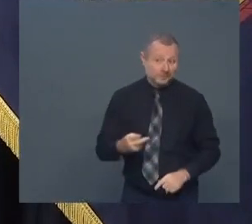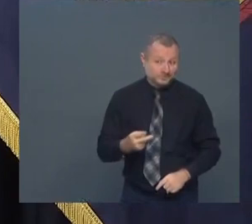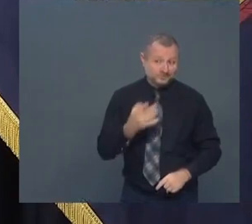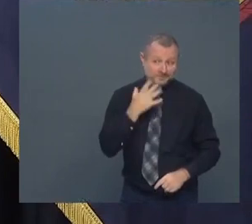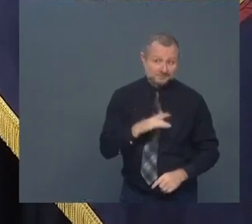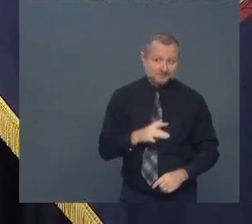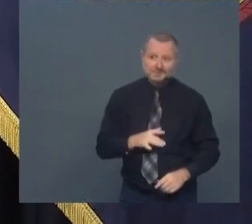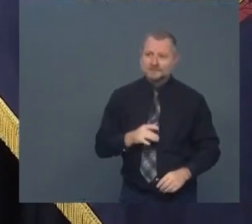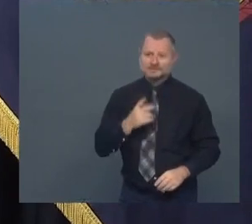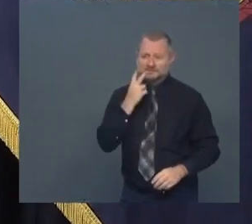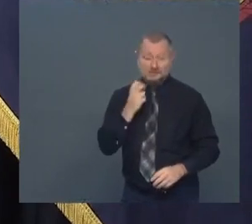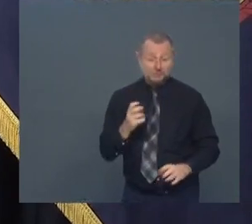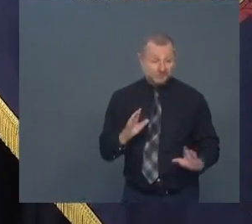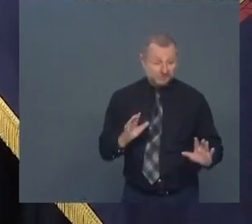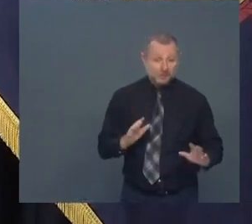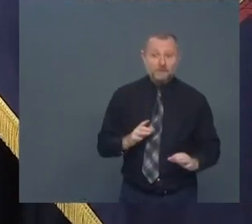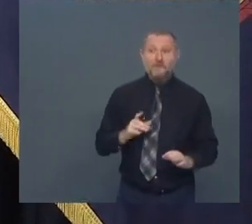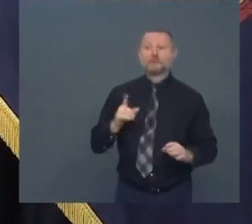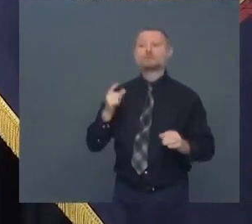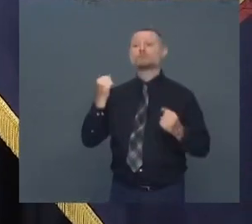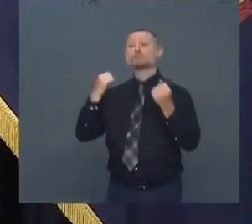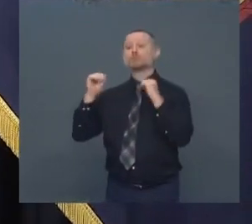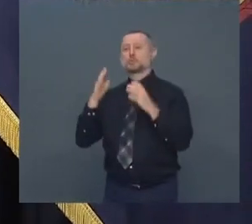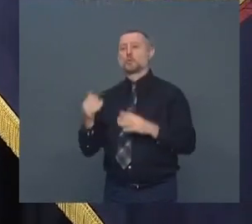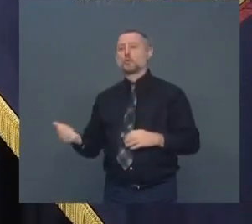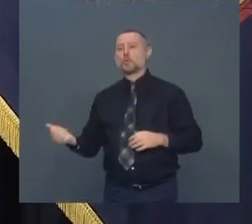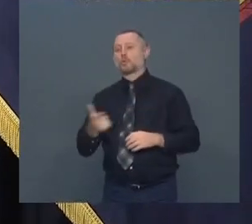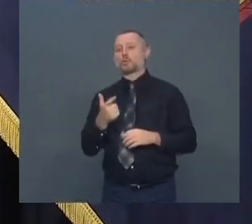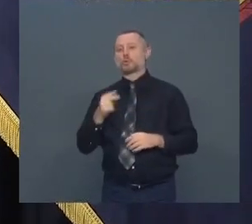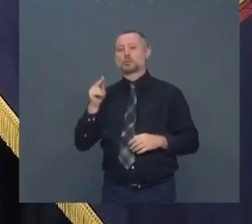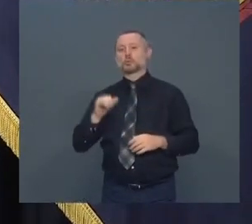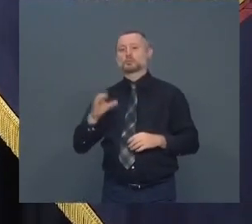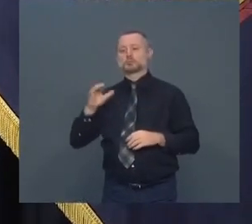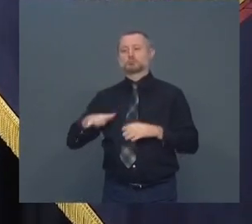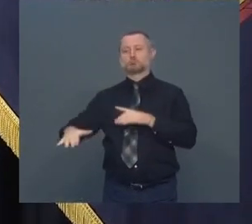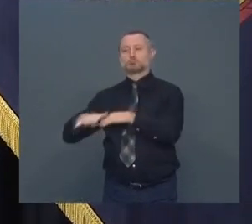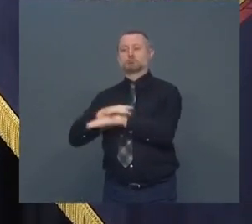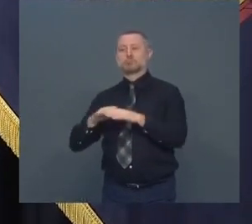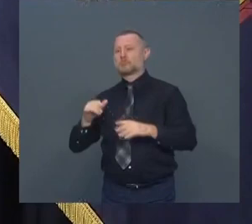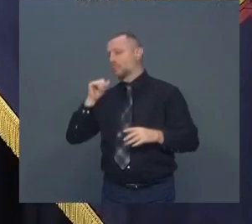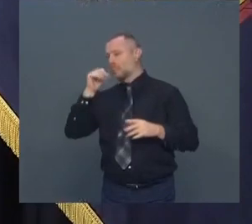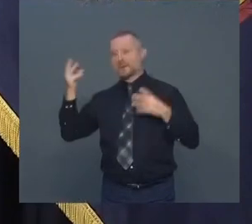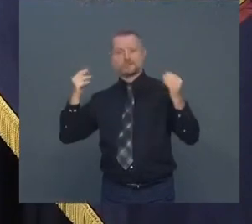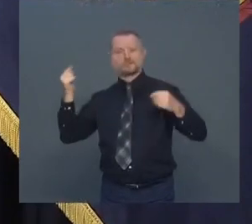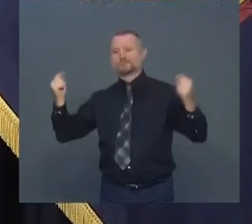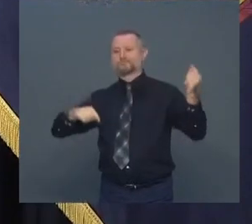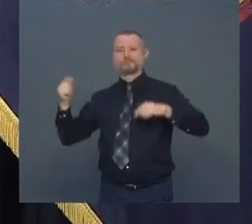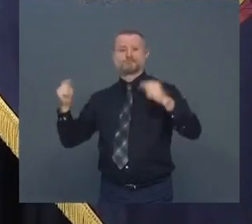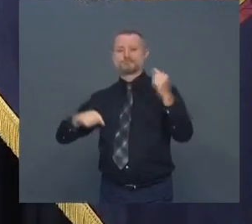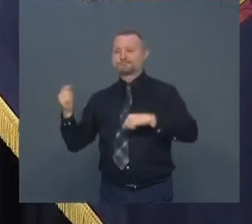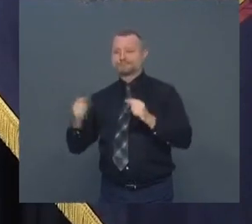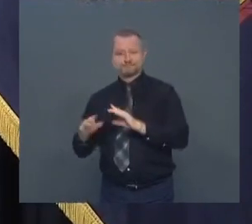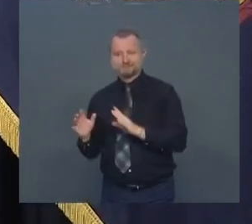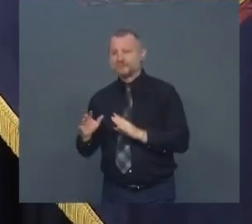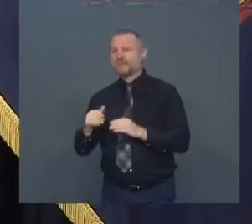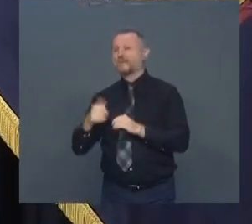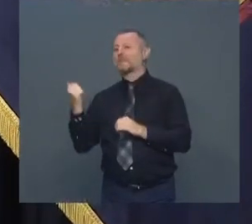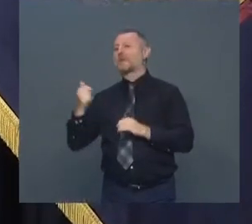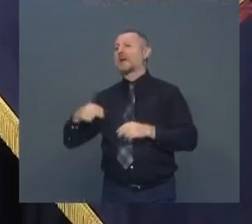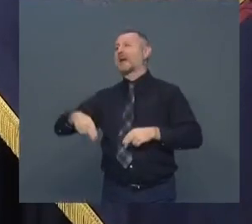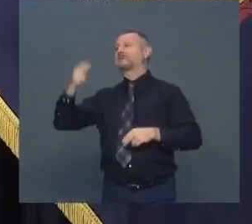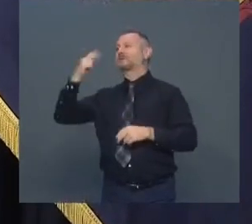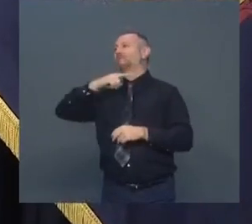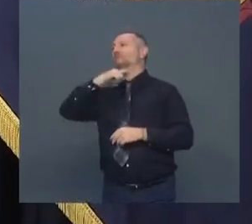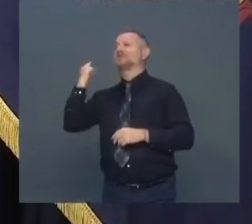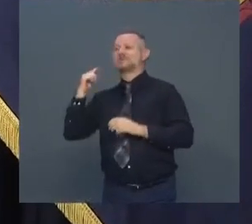states with a high infection rate from an epidemiological point of view.